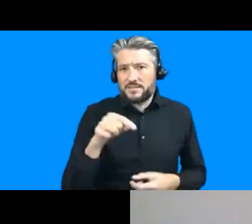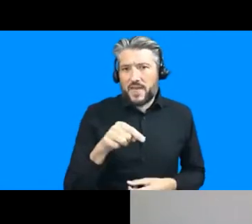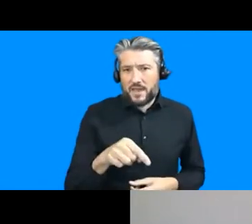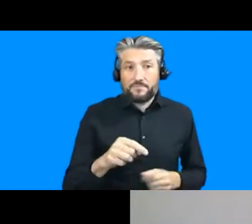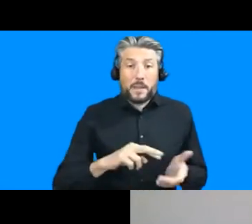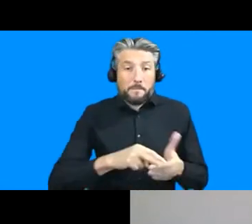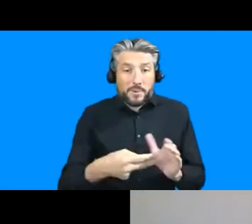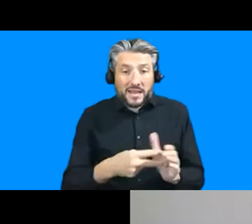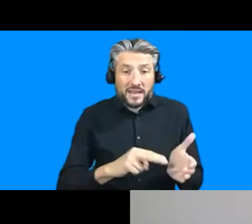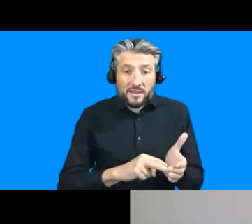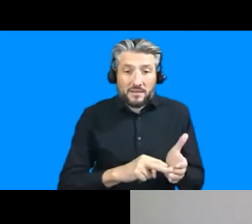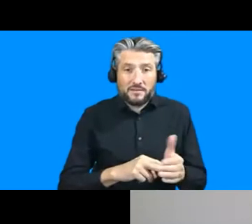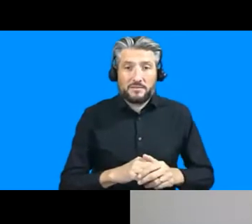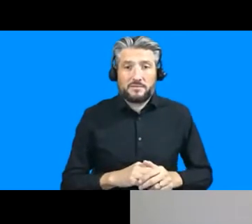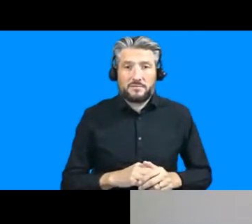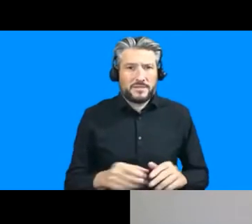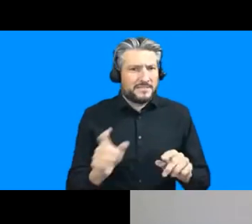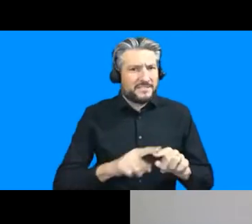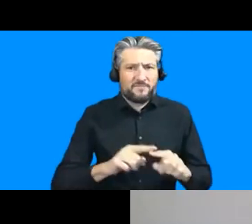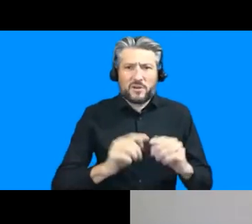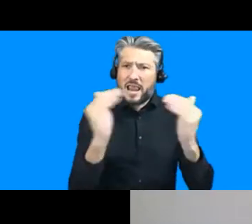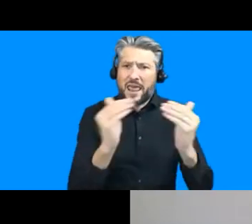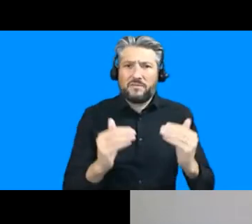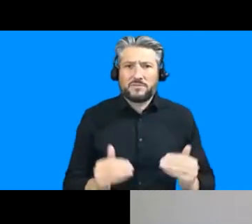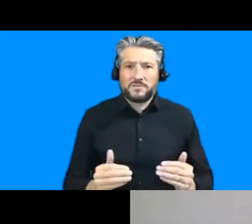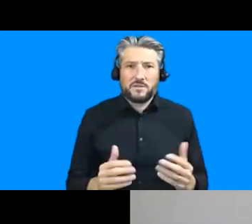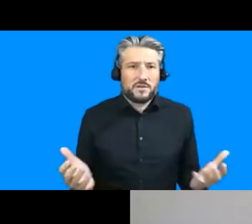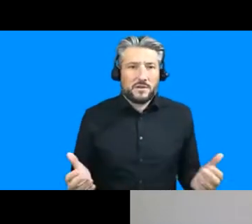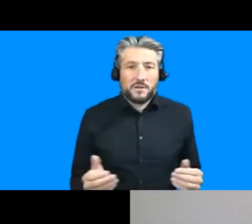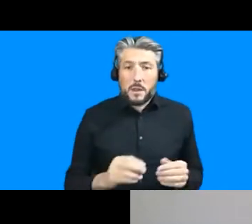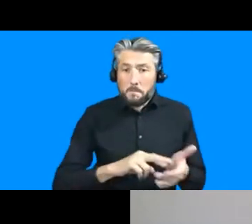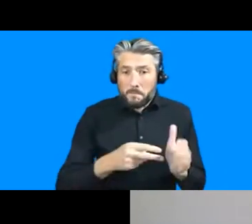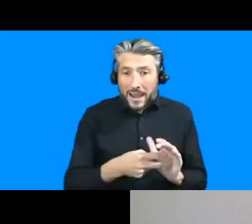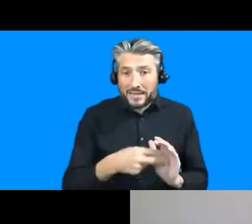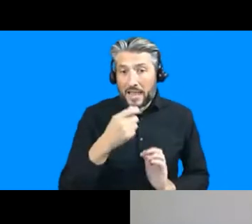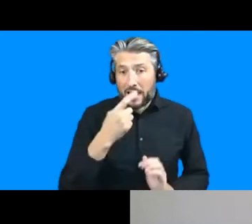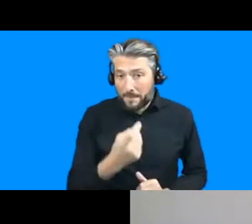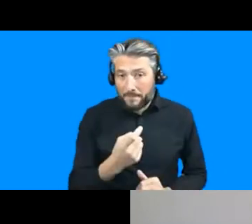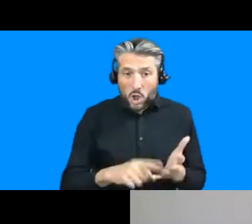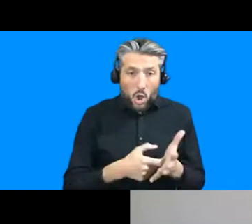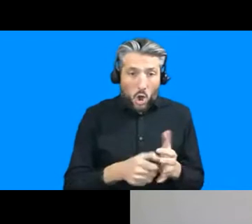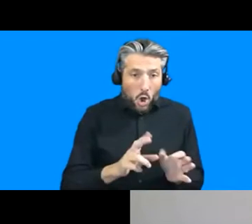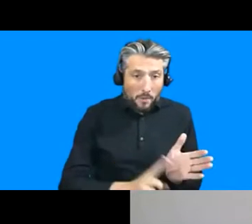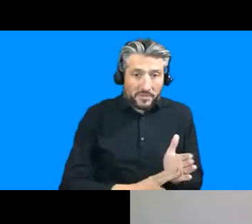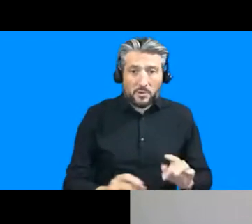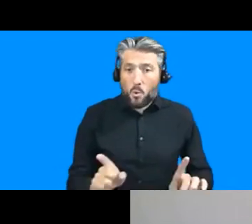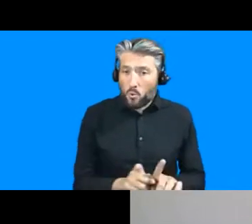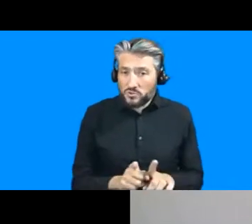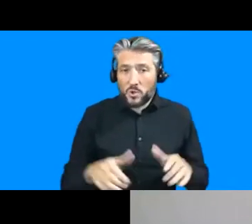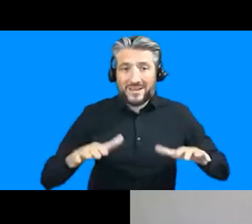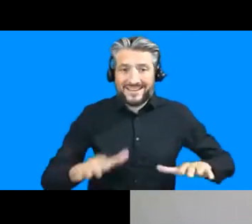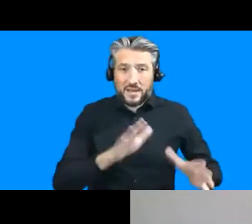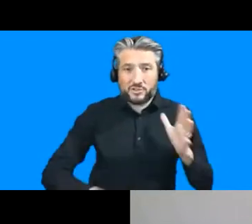uh at all scales so planning is not just about urban planning planning is also about national planning it's planning the five-year plan and so on